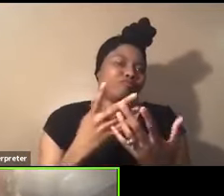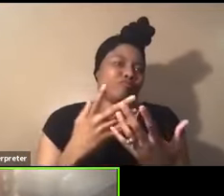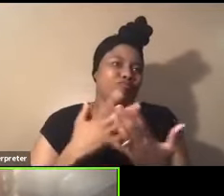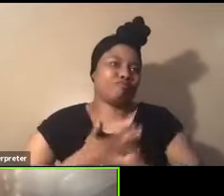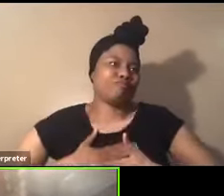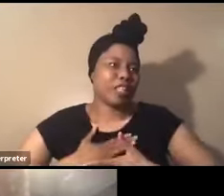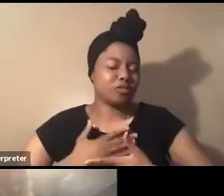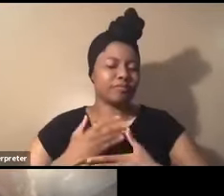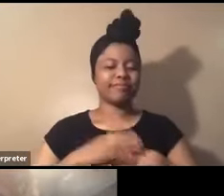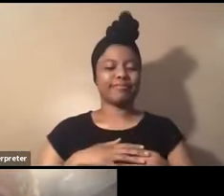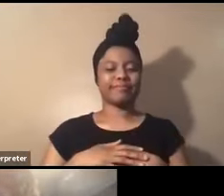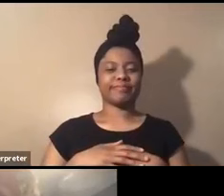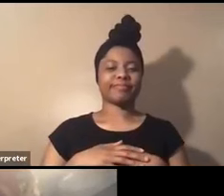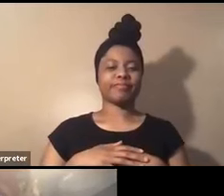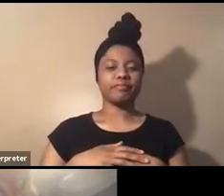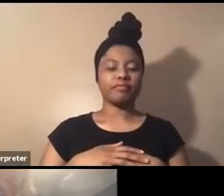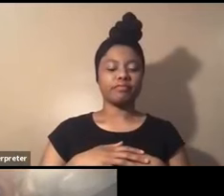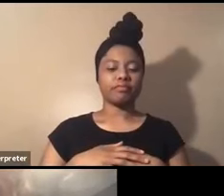Um,